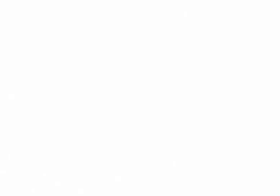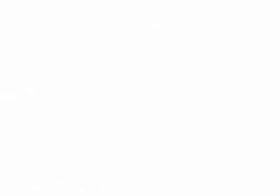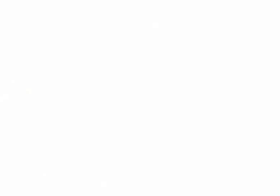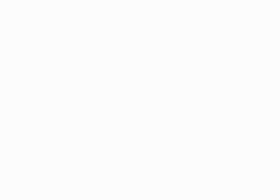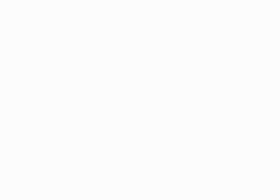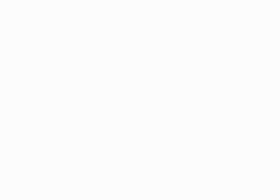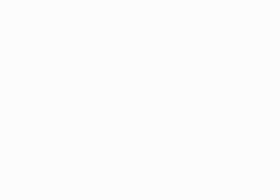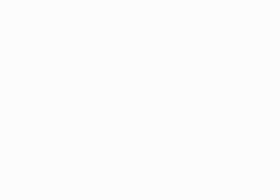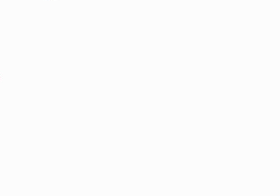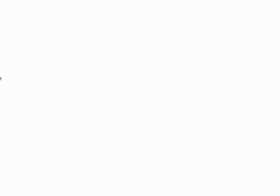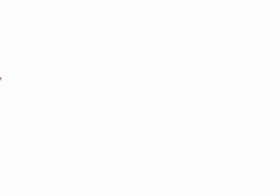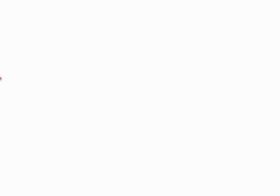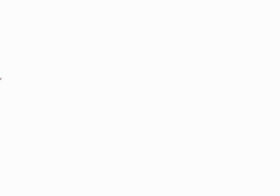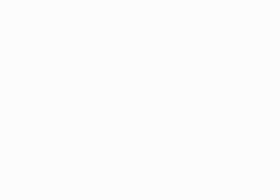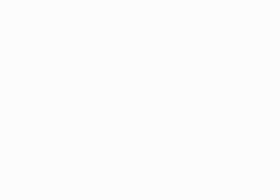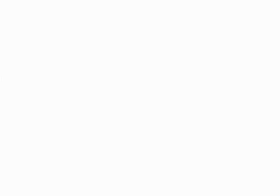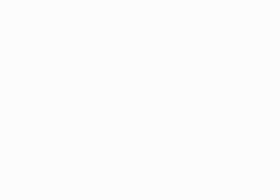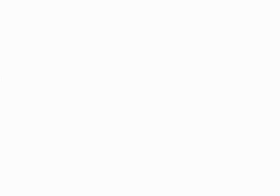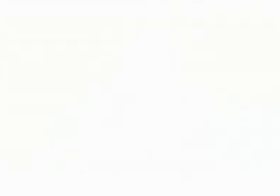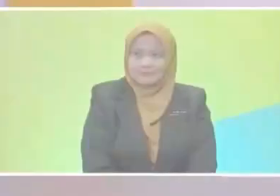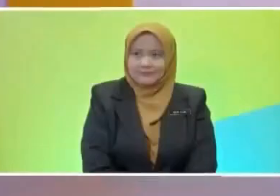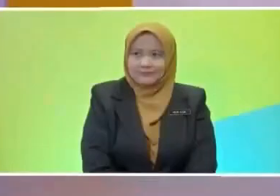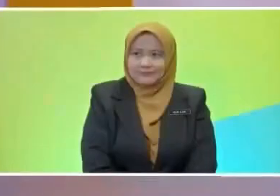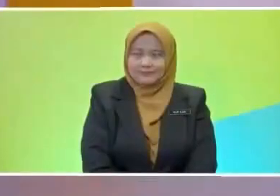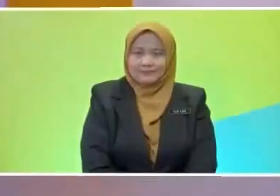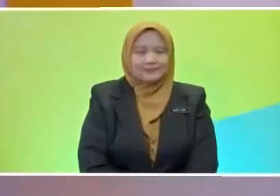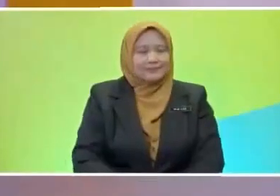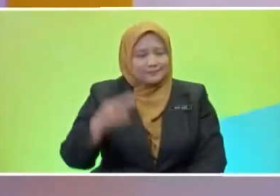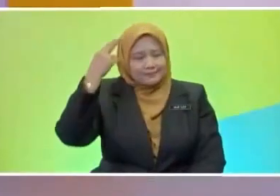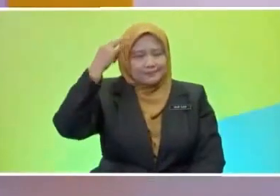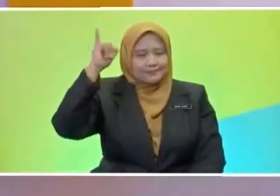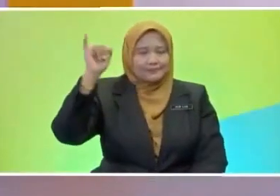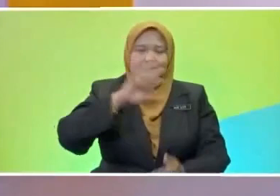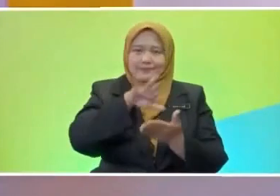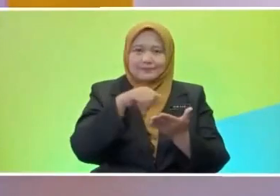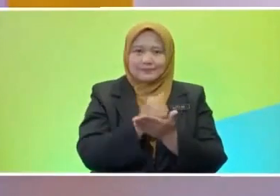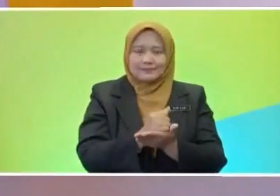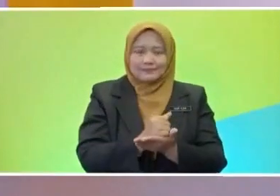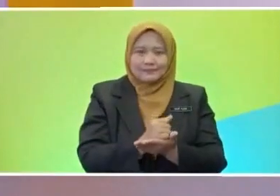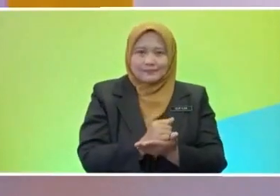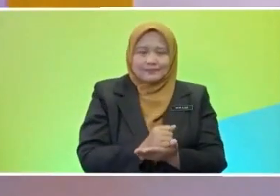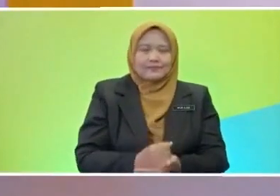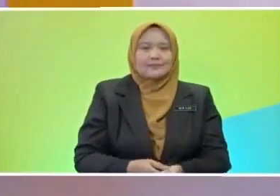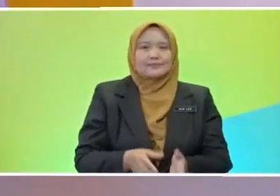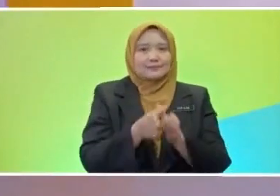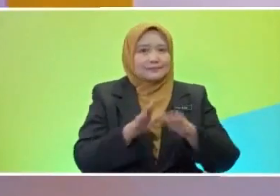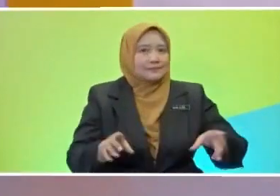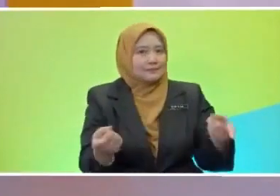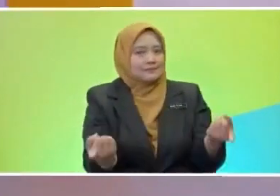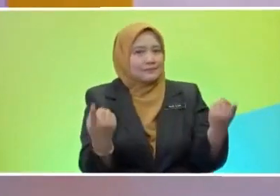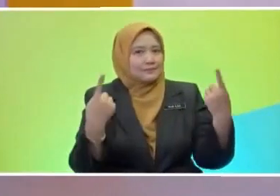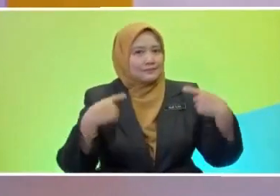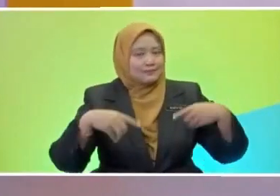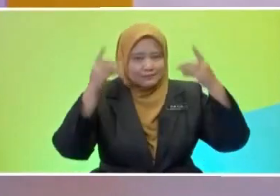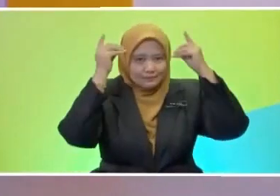D-Day TV KPM Hi everybody Welcome to Tahap 1 D-Day TV KPM My